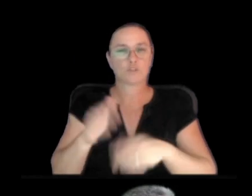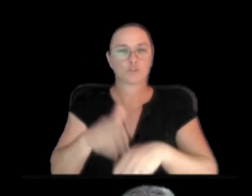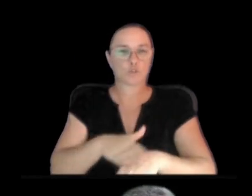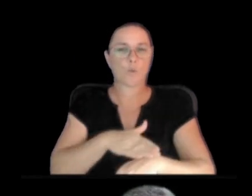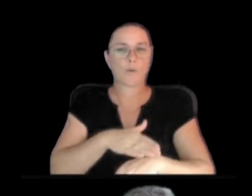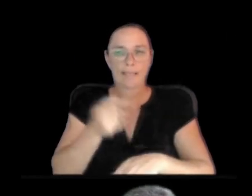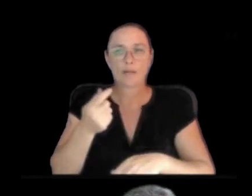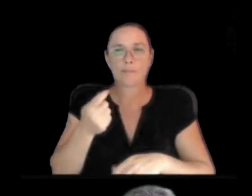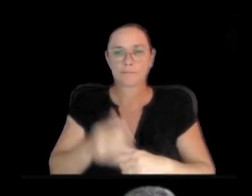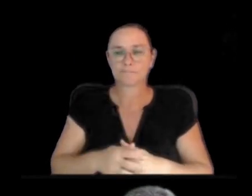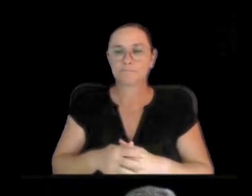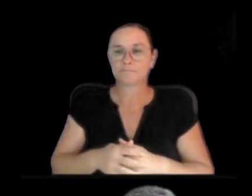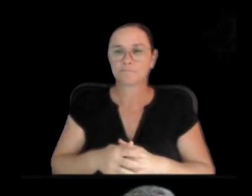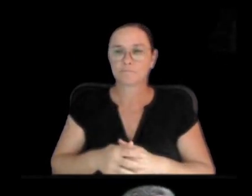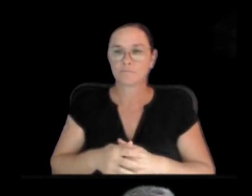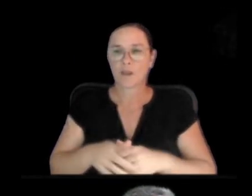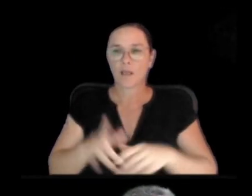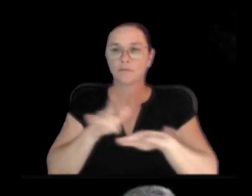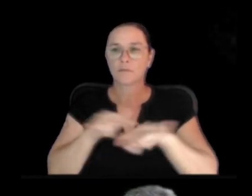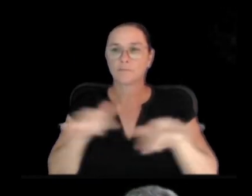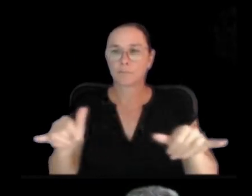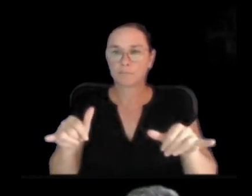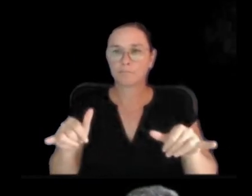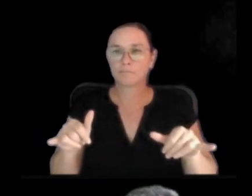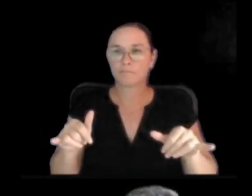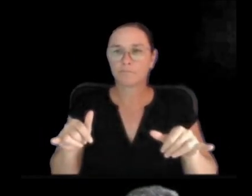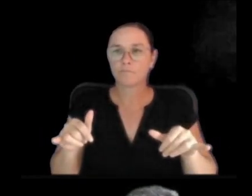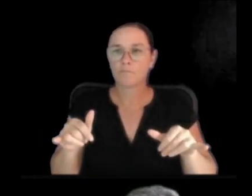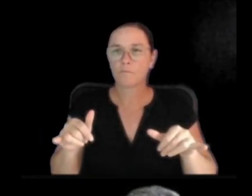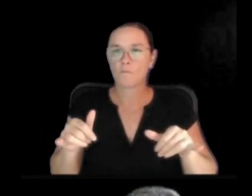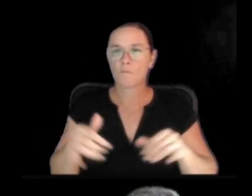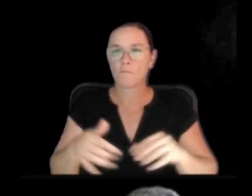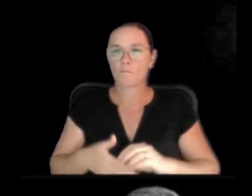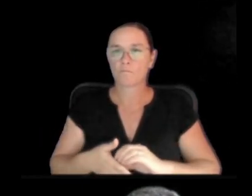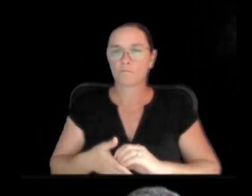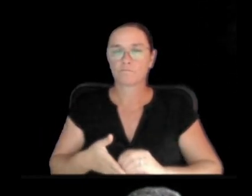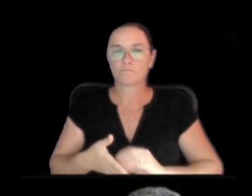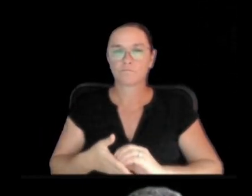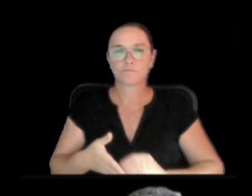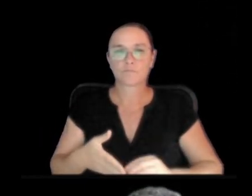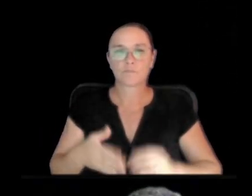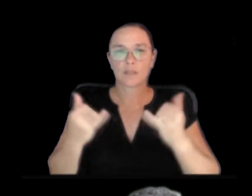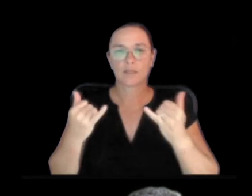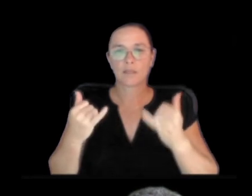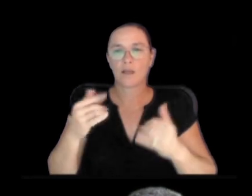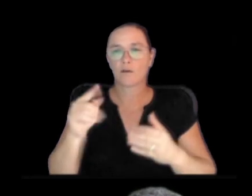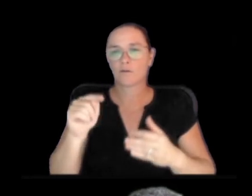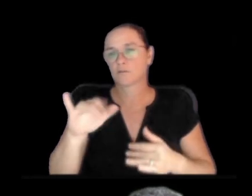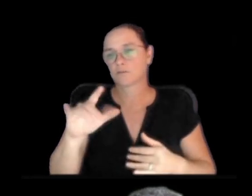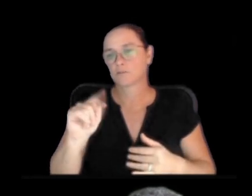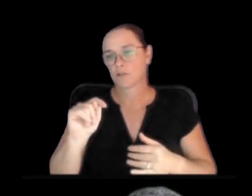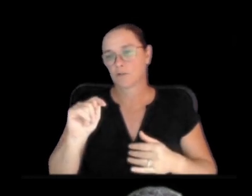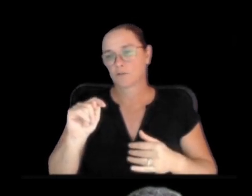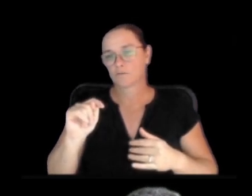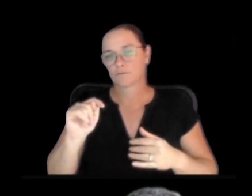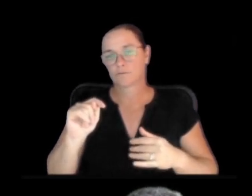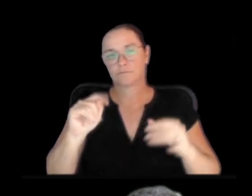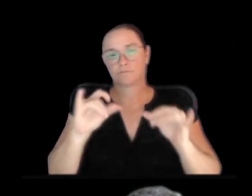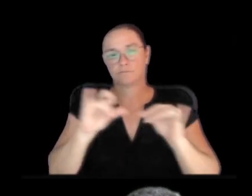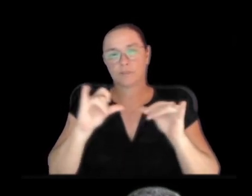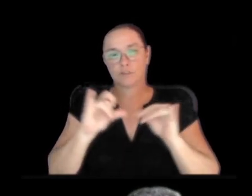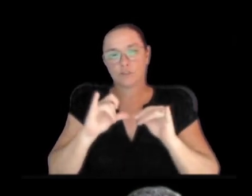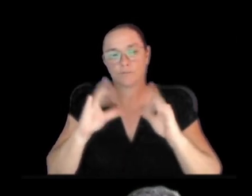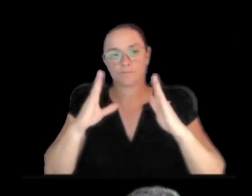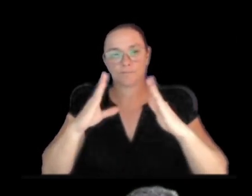Meanwhile, if we come further, let's come to the tilt meters now. Turn the right ones on here.